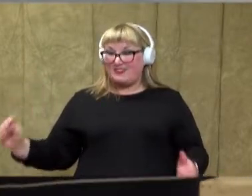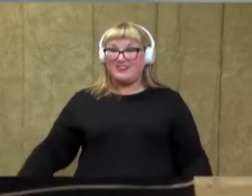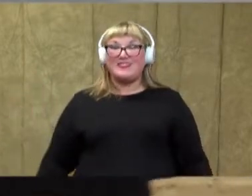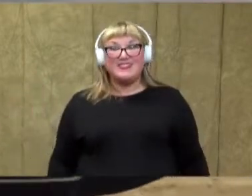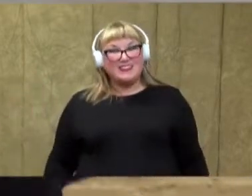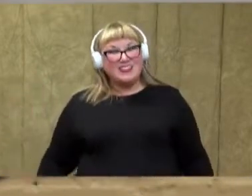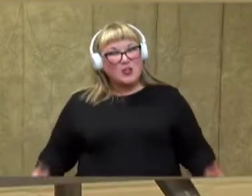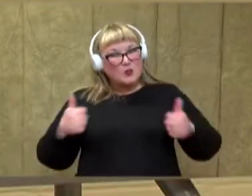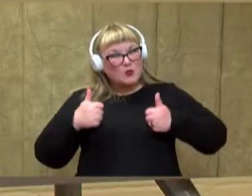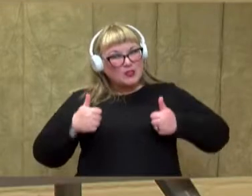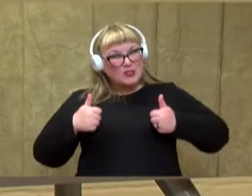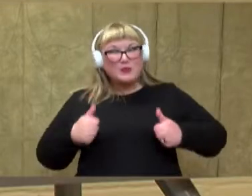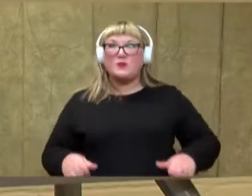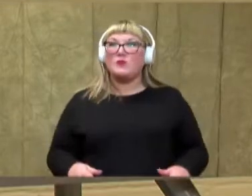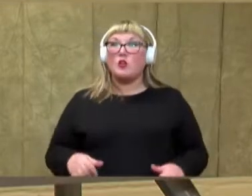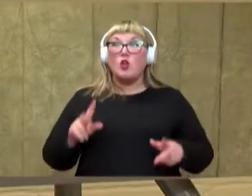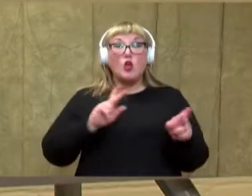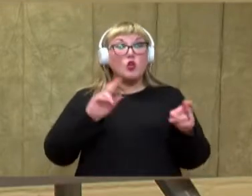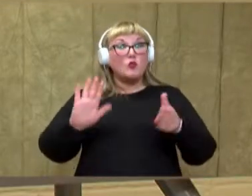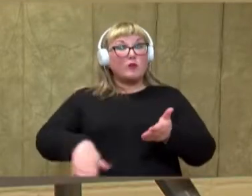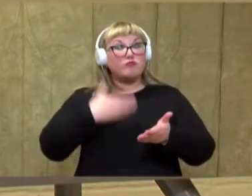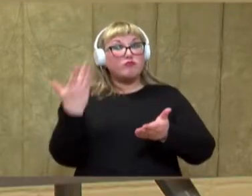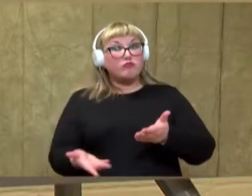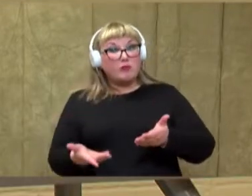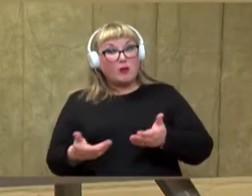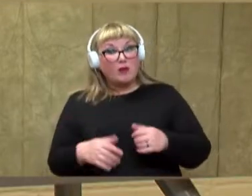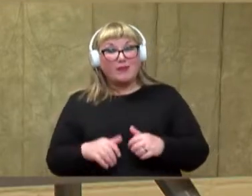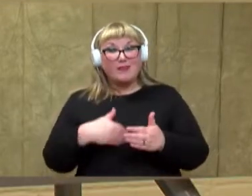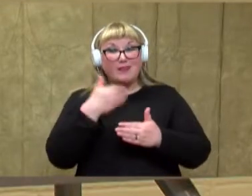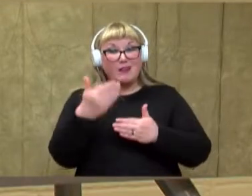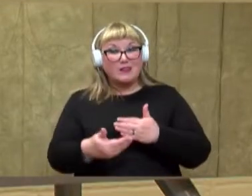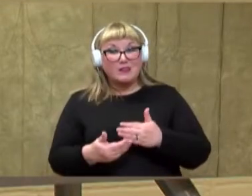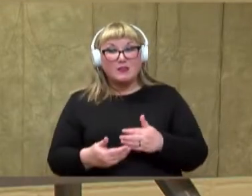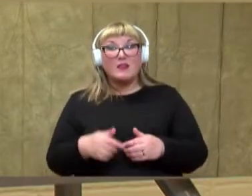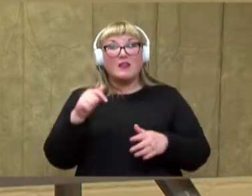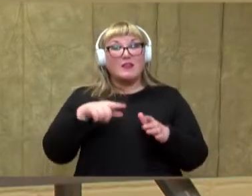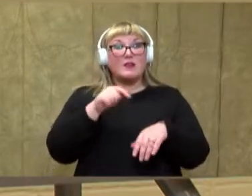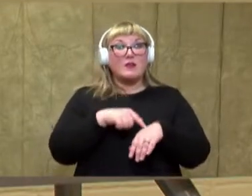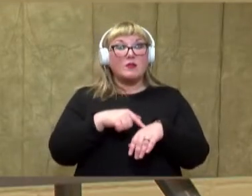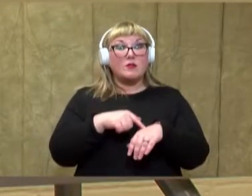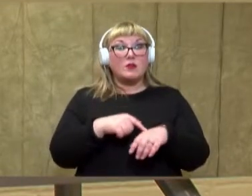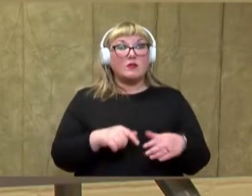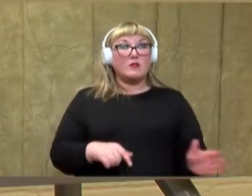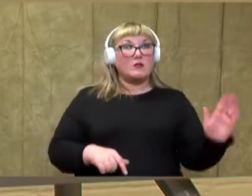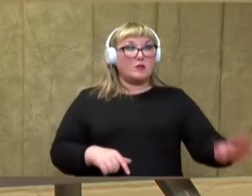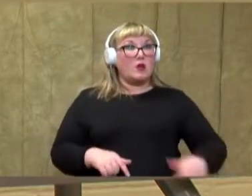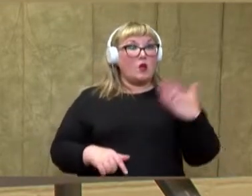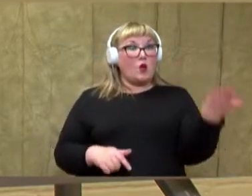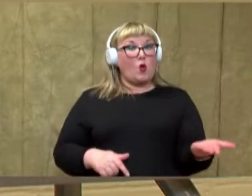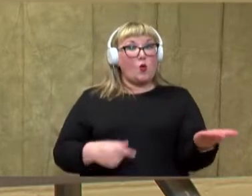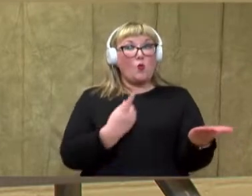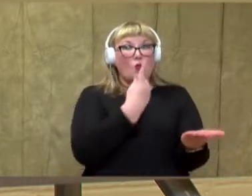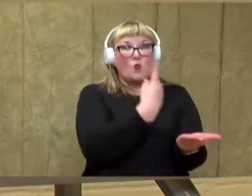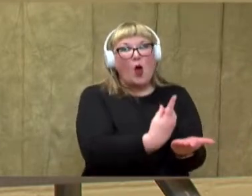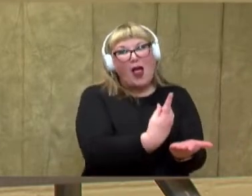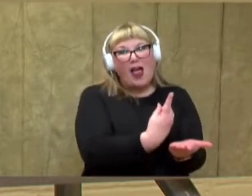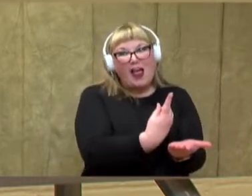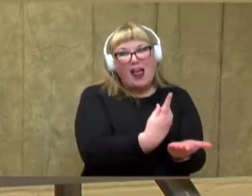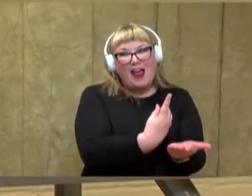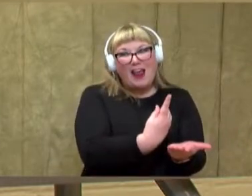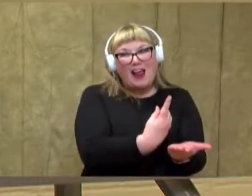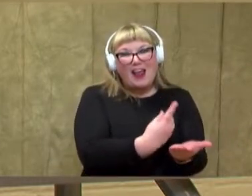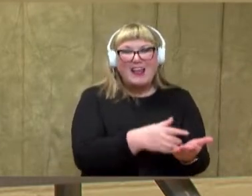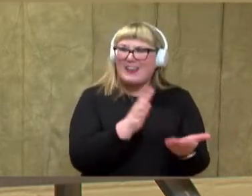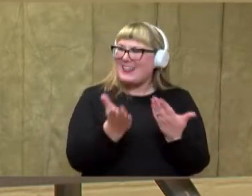Good job. You ready to flip over the next card? This time, it is one. How easy